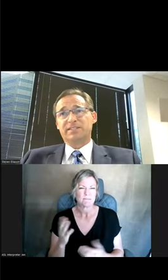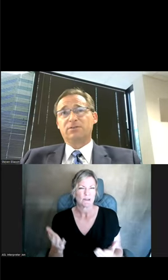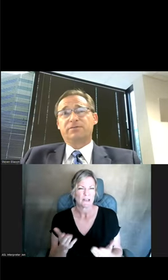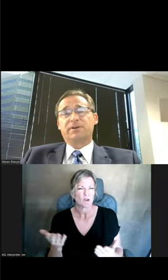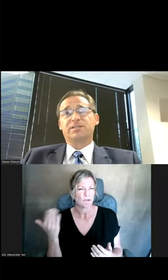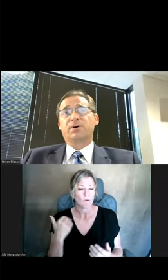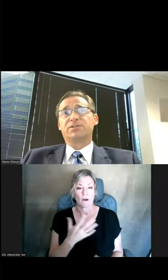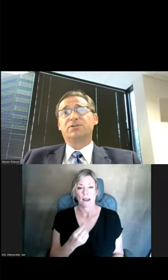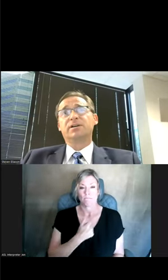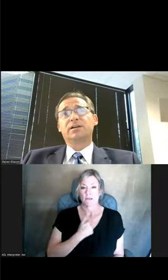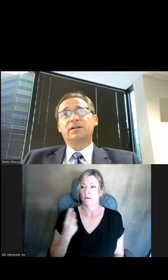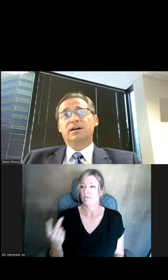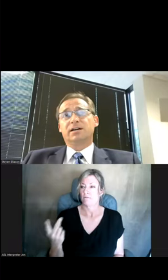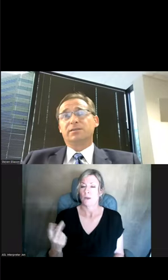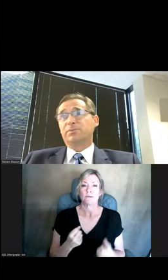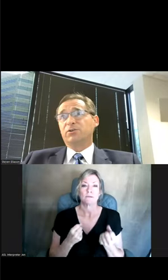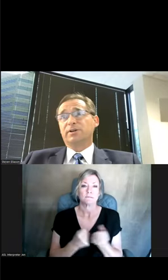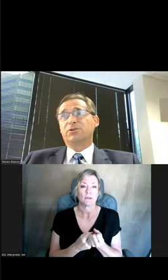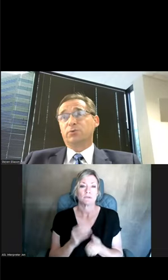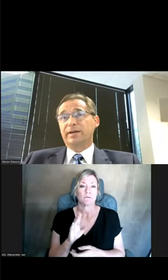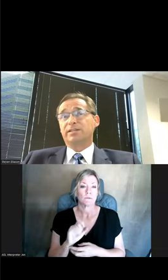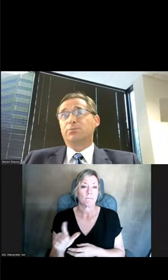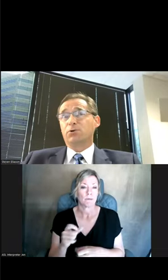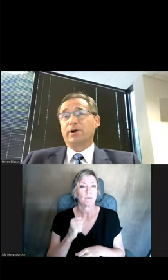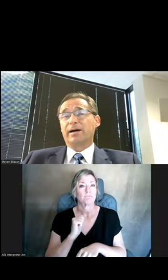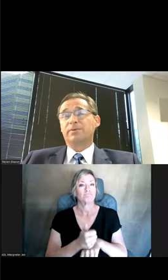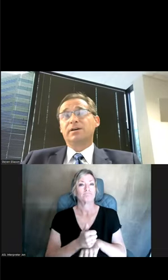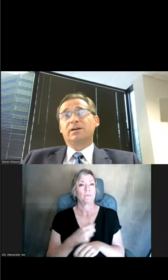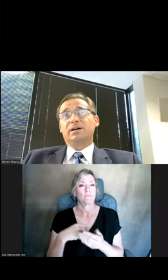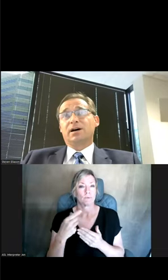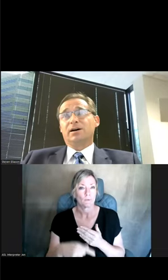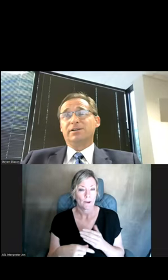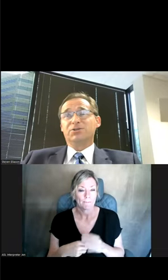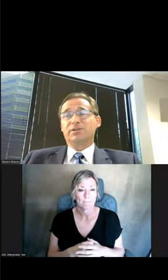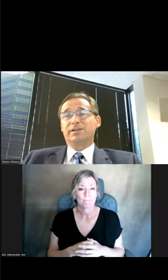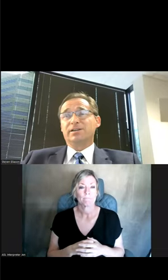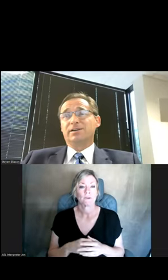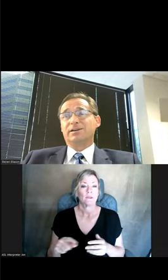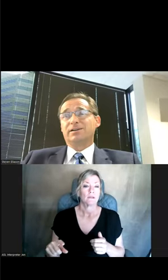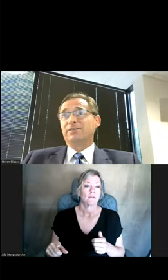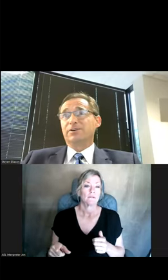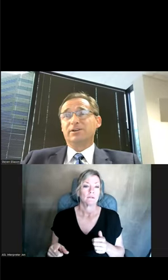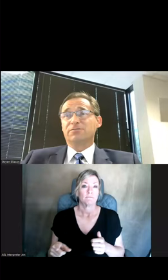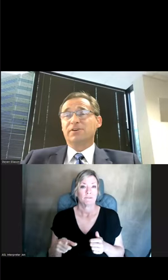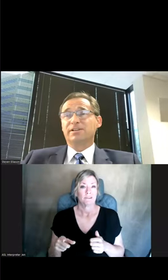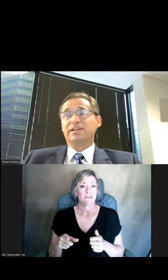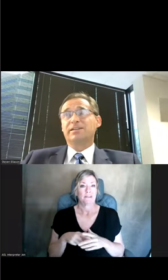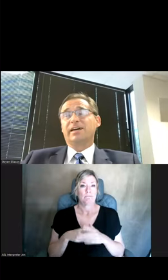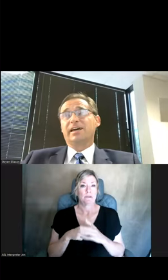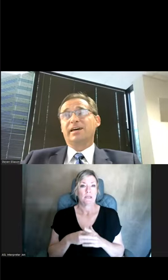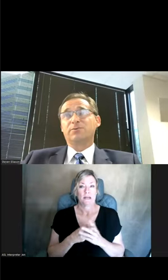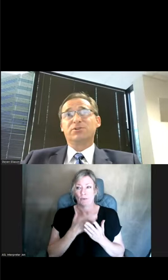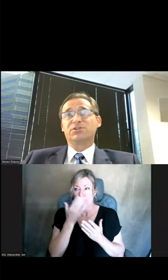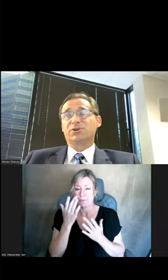and myself, sponsored the bill that created the program. Initially, it had very little funding.